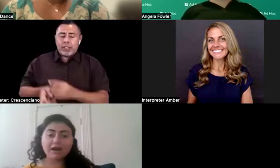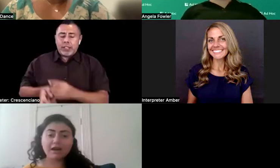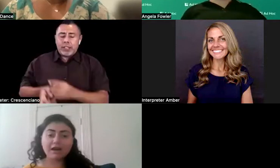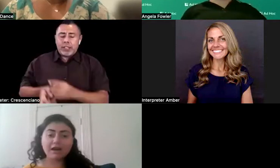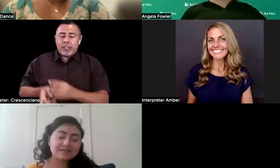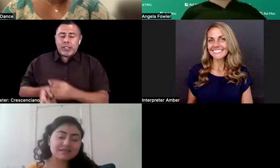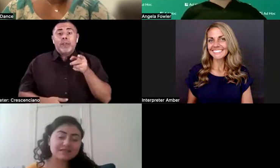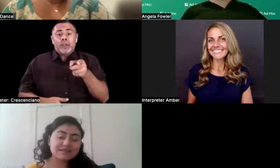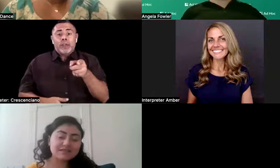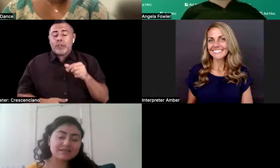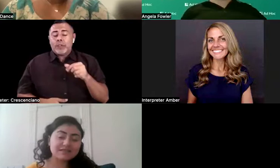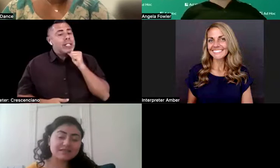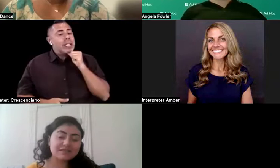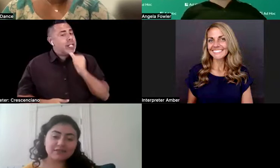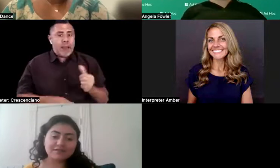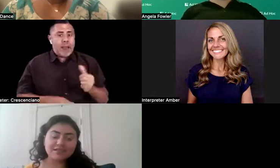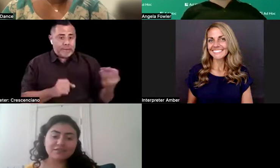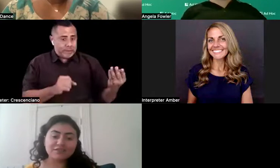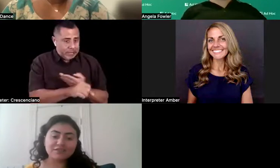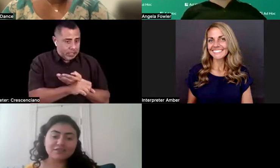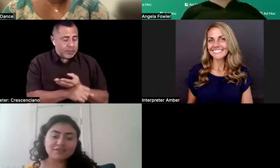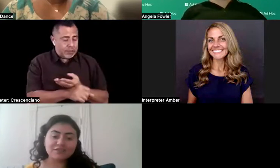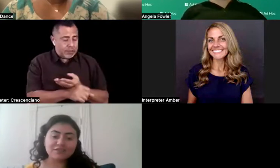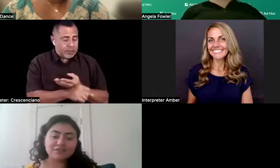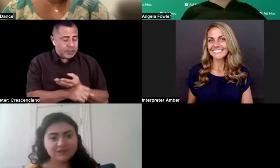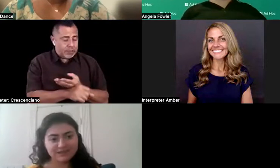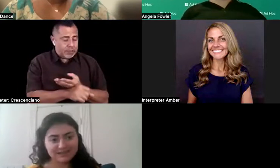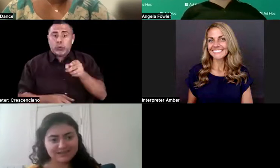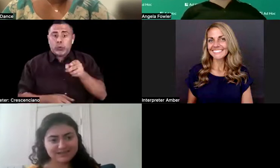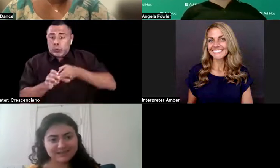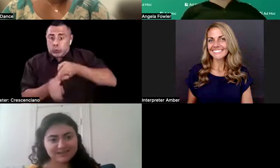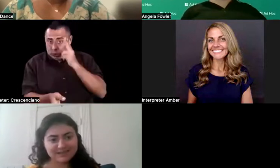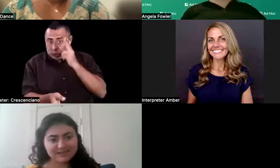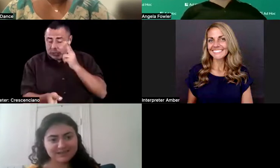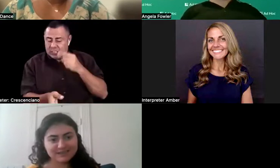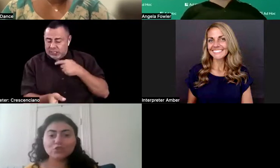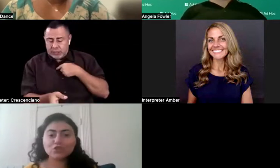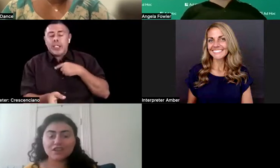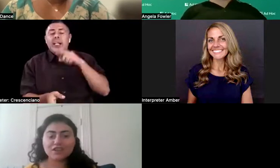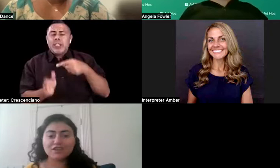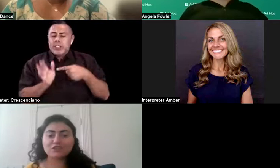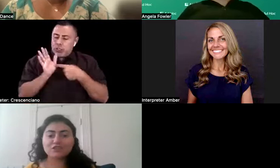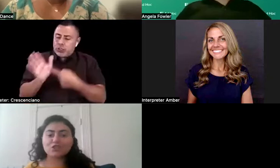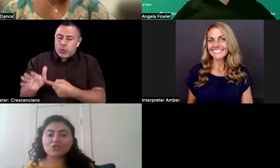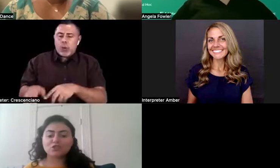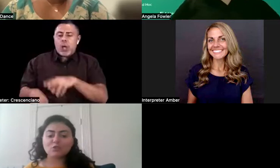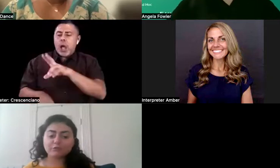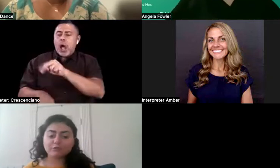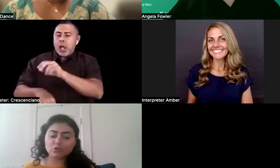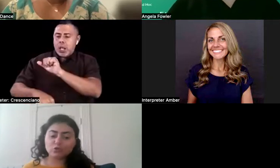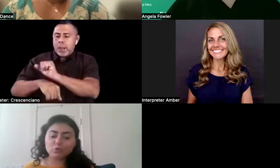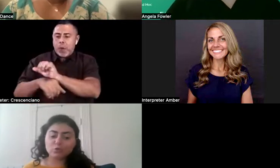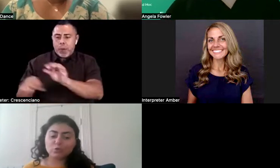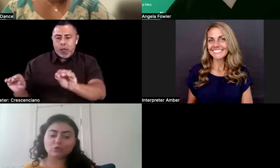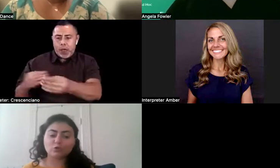office that you have been discriminated against, in which case you have to